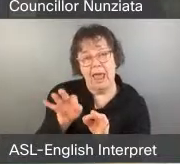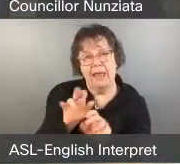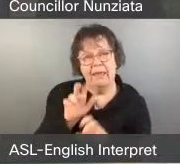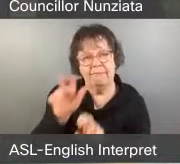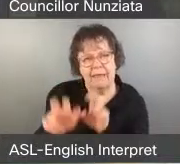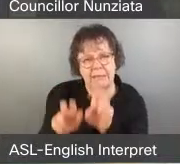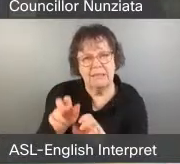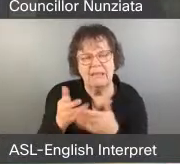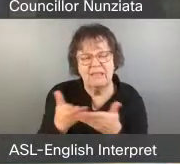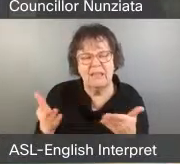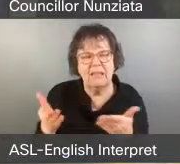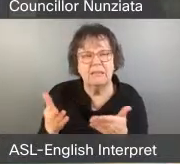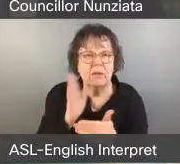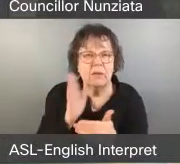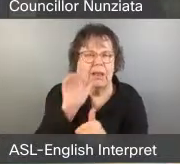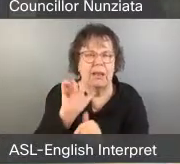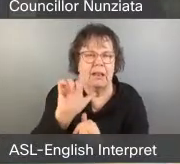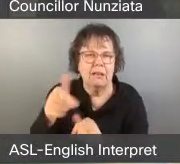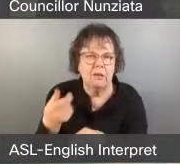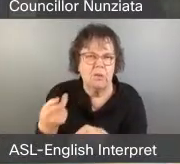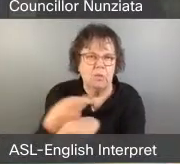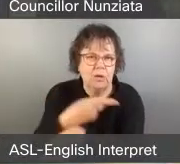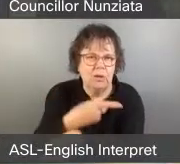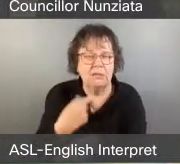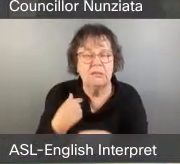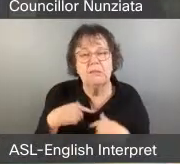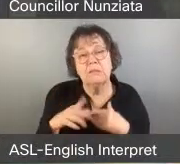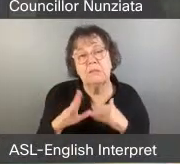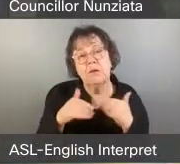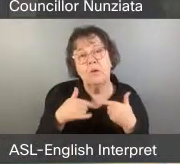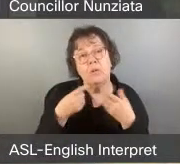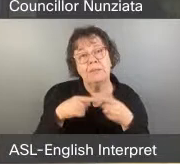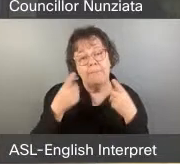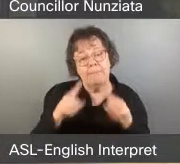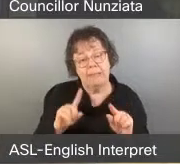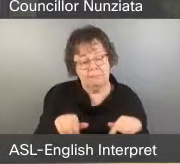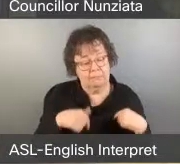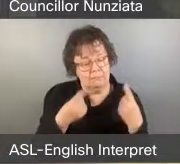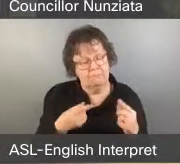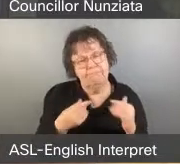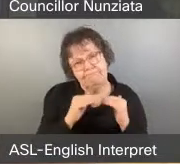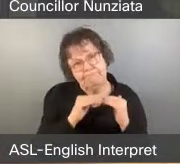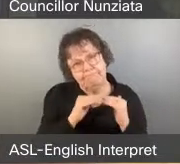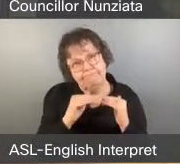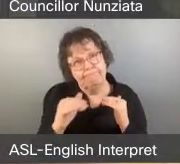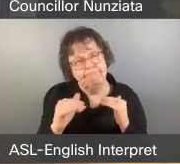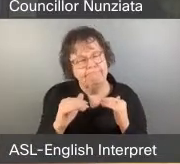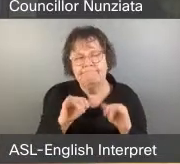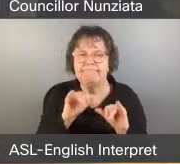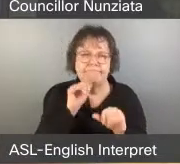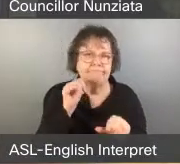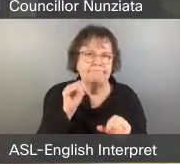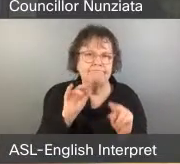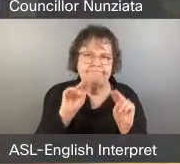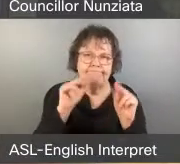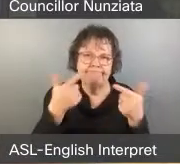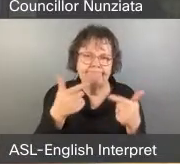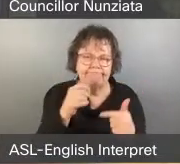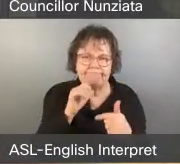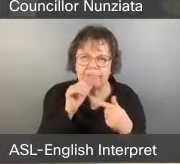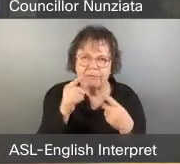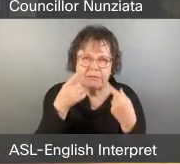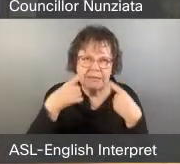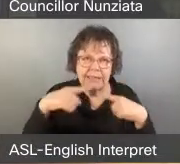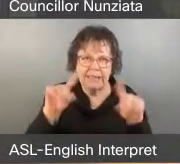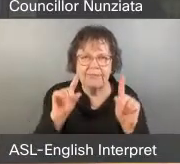The pandemic has shown that the status quo is not working for many residents. Studies indicate that cities consume almost 80